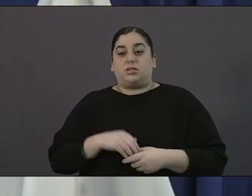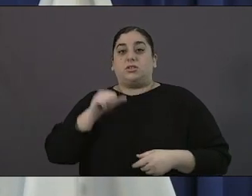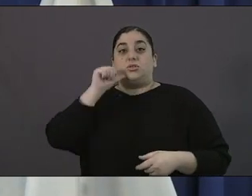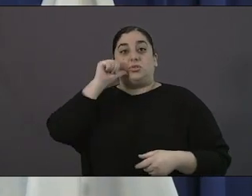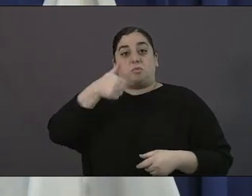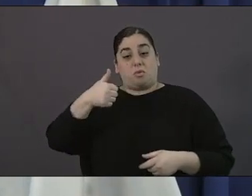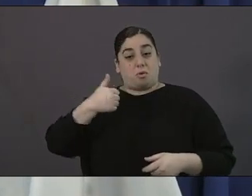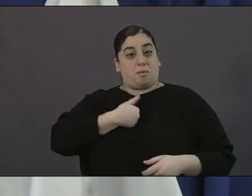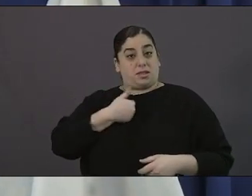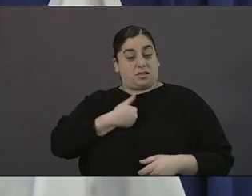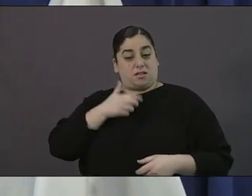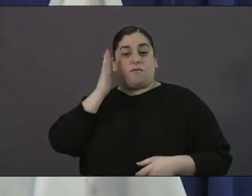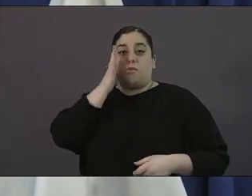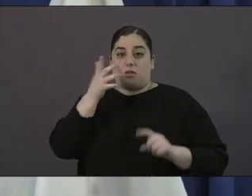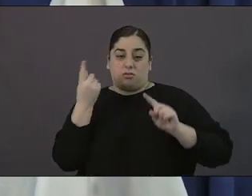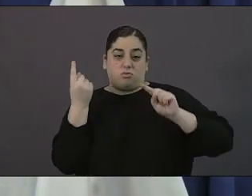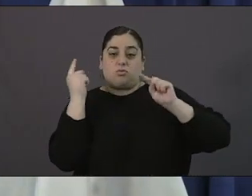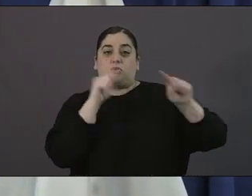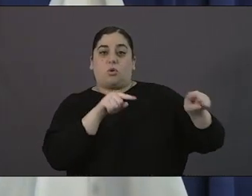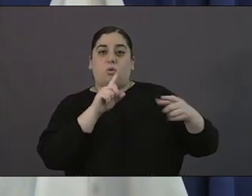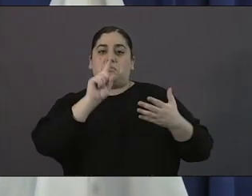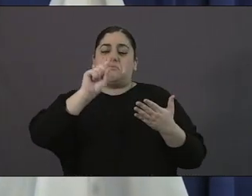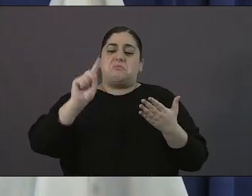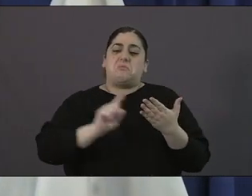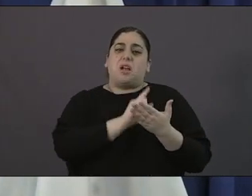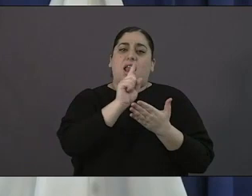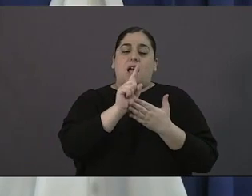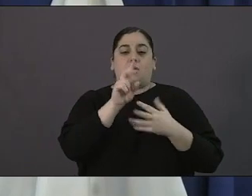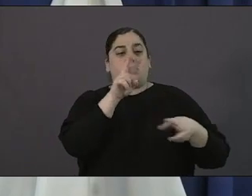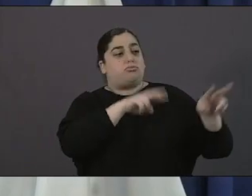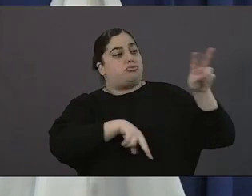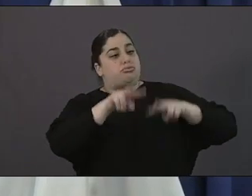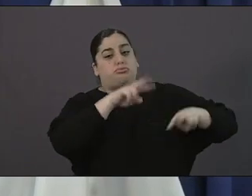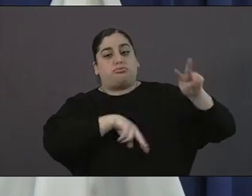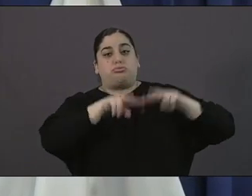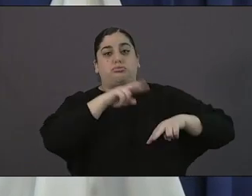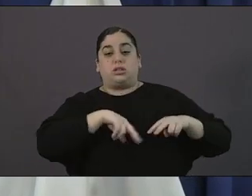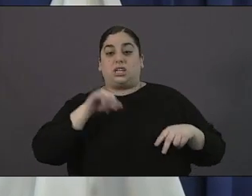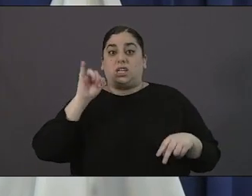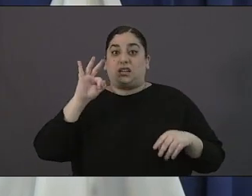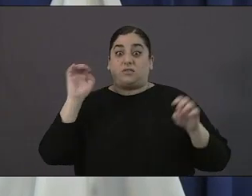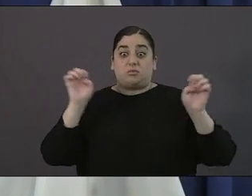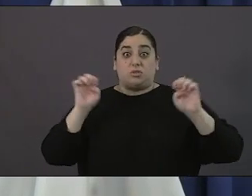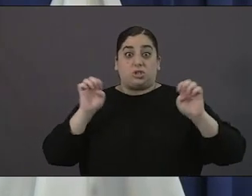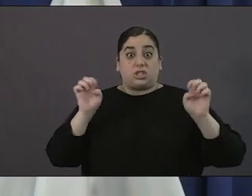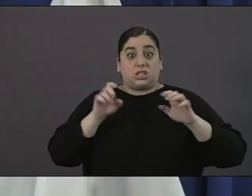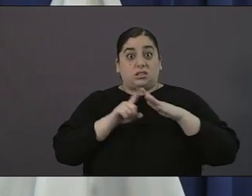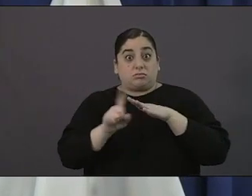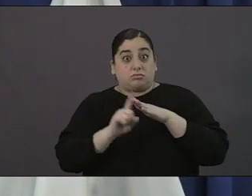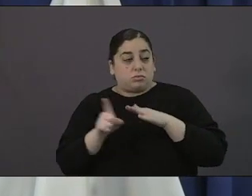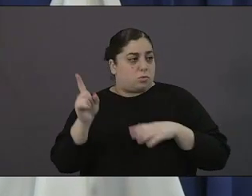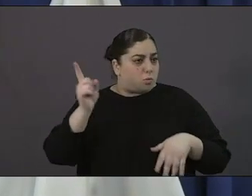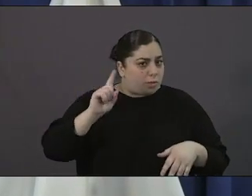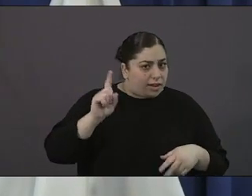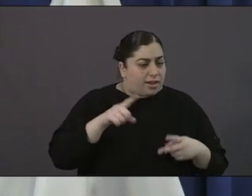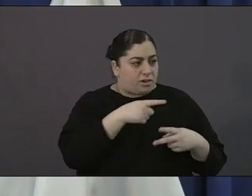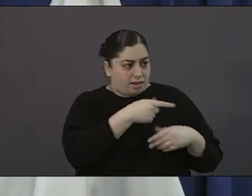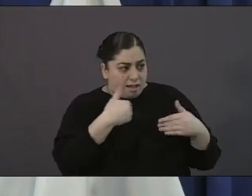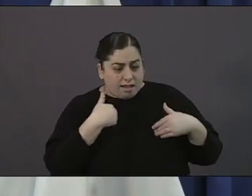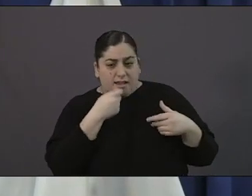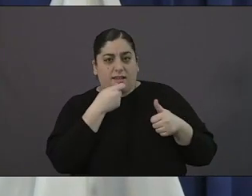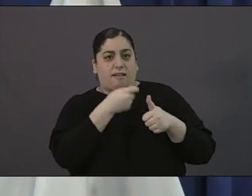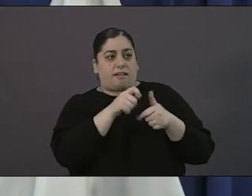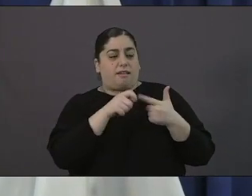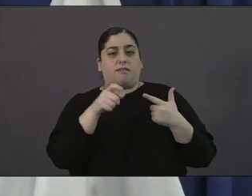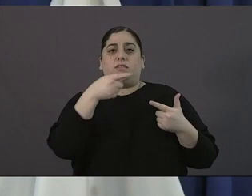checking in on our exit strategies how we're moving folks into that permanent supportive housing so i'll be